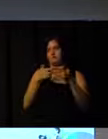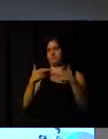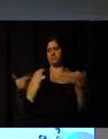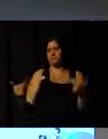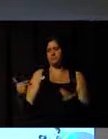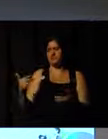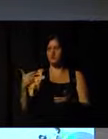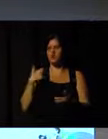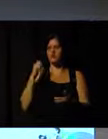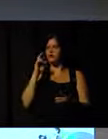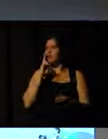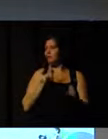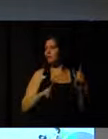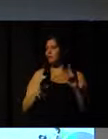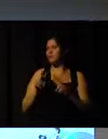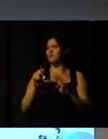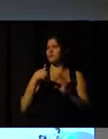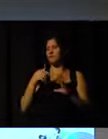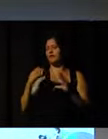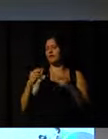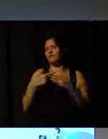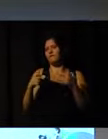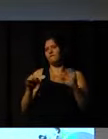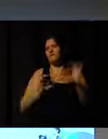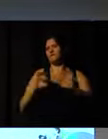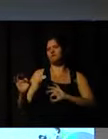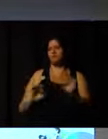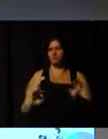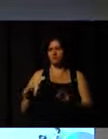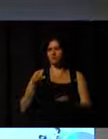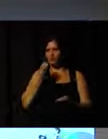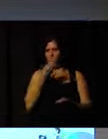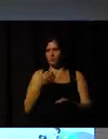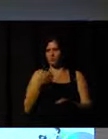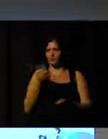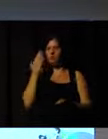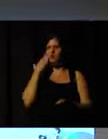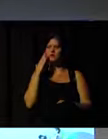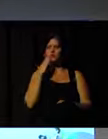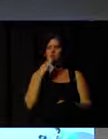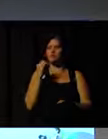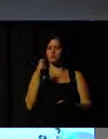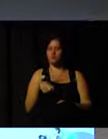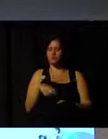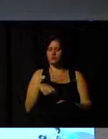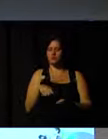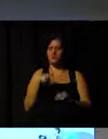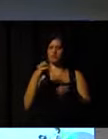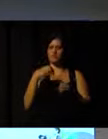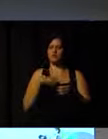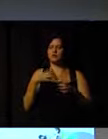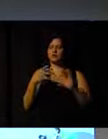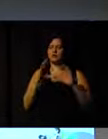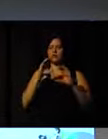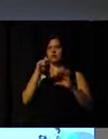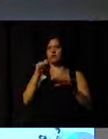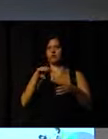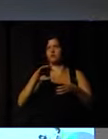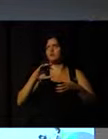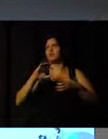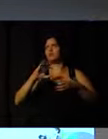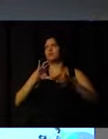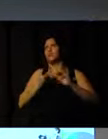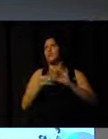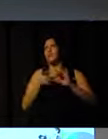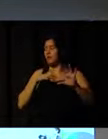flexibilize their budget. understand here today that there are several projects here and I understand how